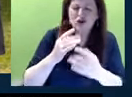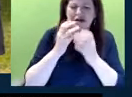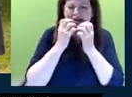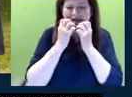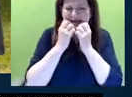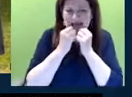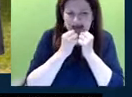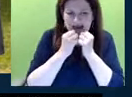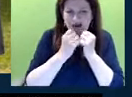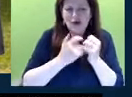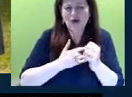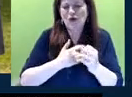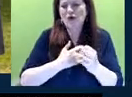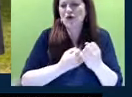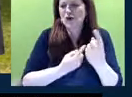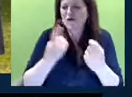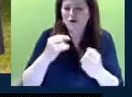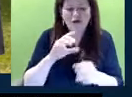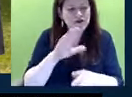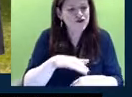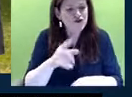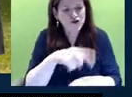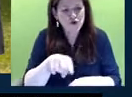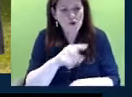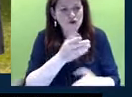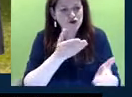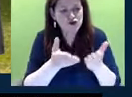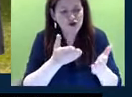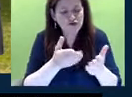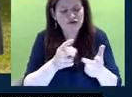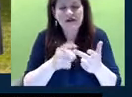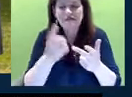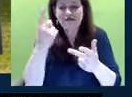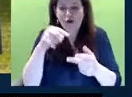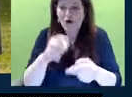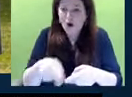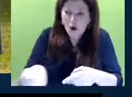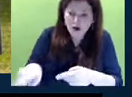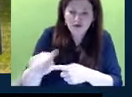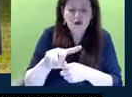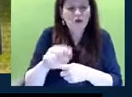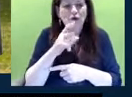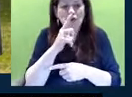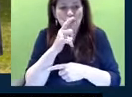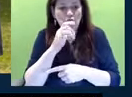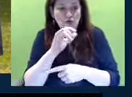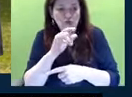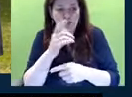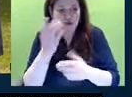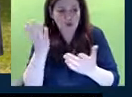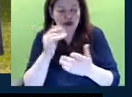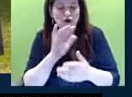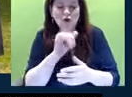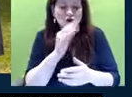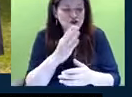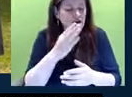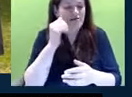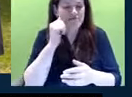for the children that you all serve, and for all of you, whose job it is to serve those children.